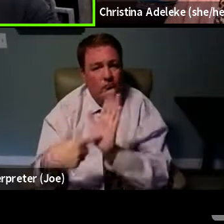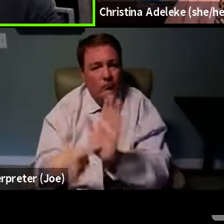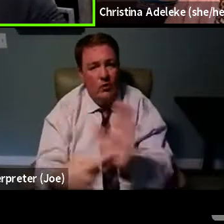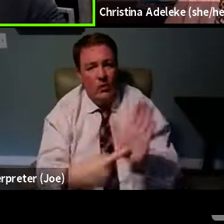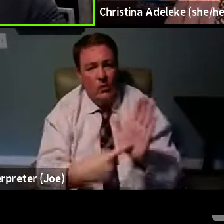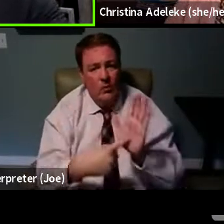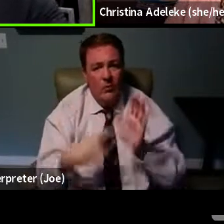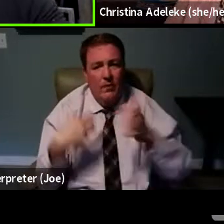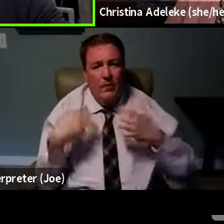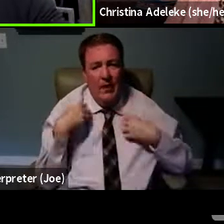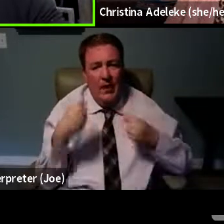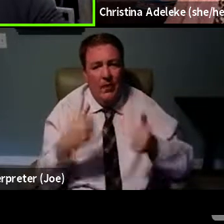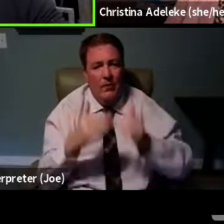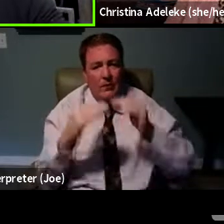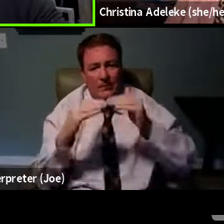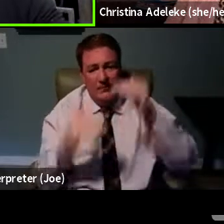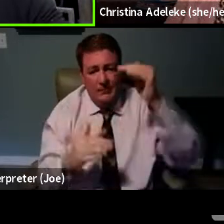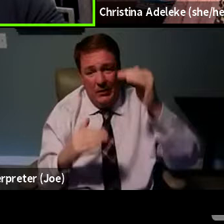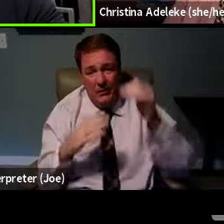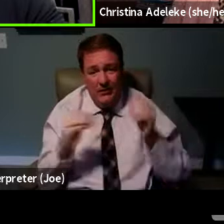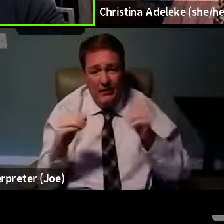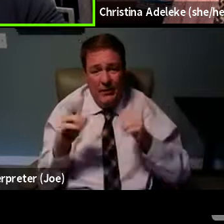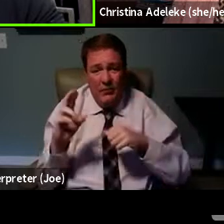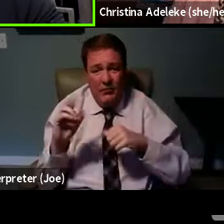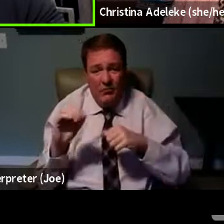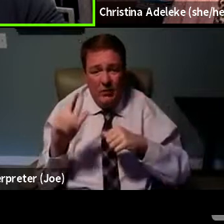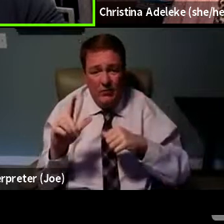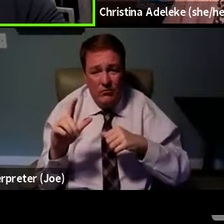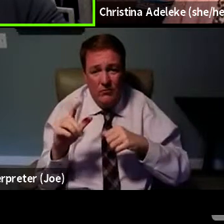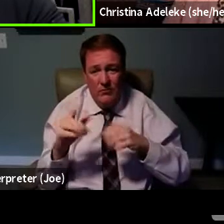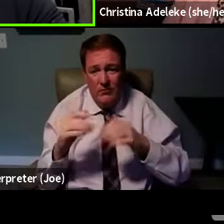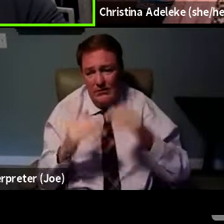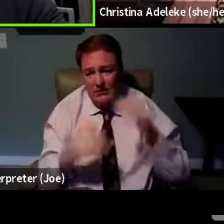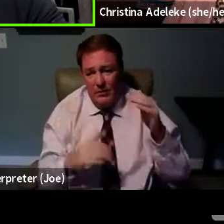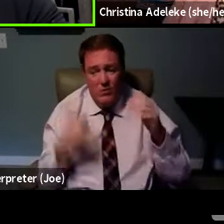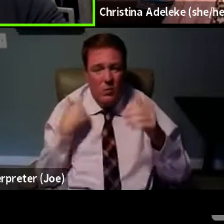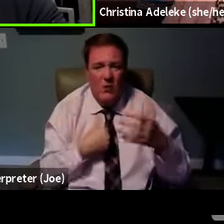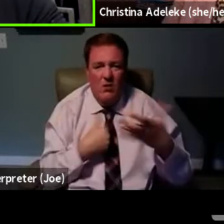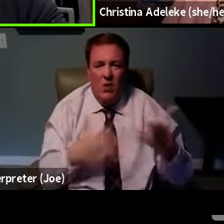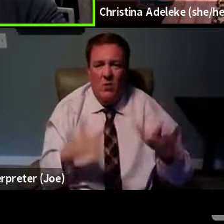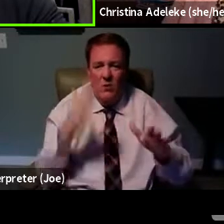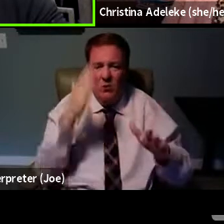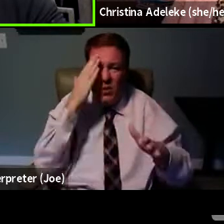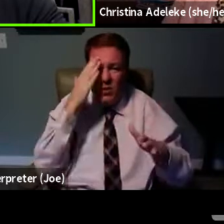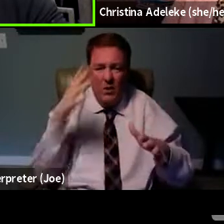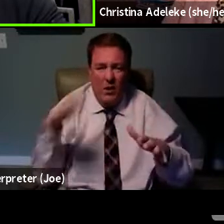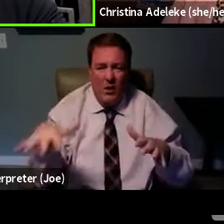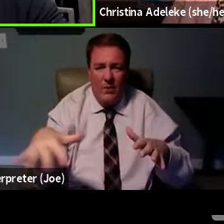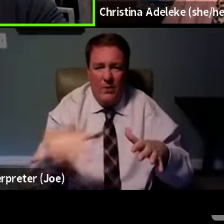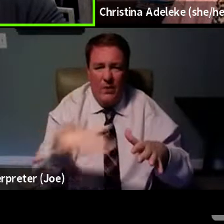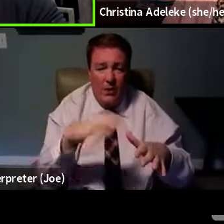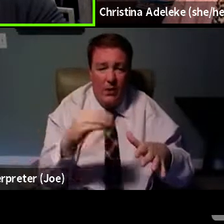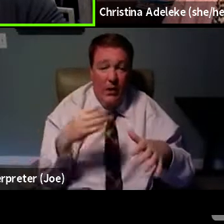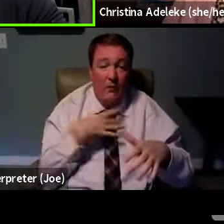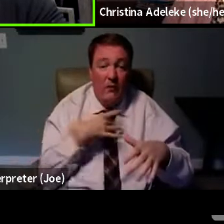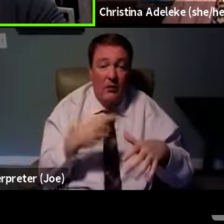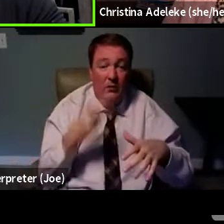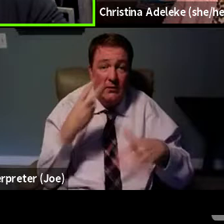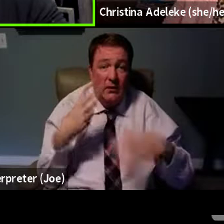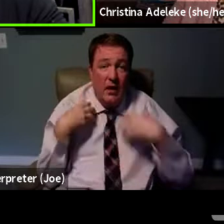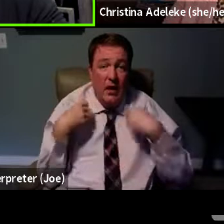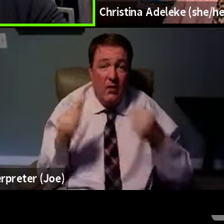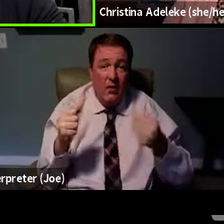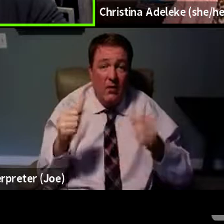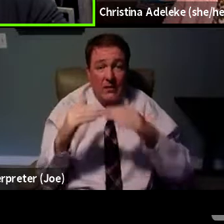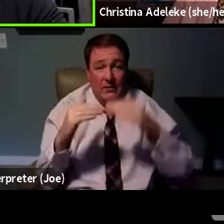disparities and racial inequities we already knew existed. And I would like to see health disparities and